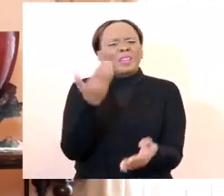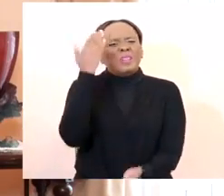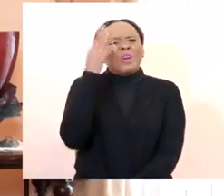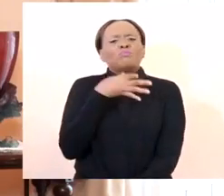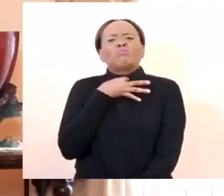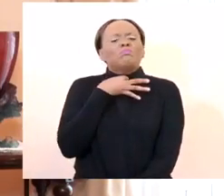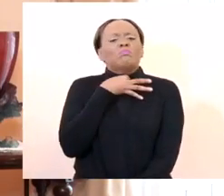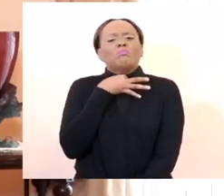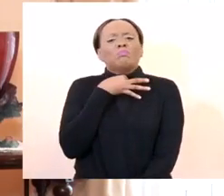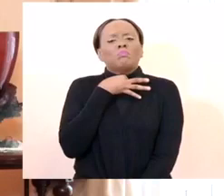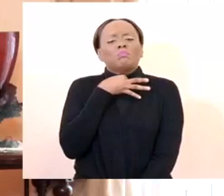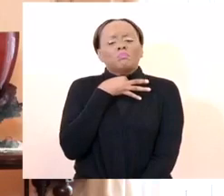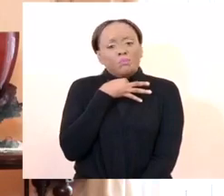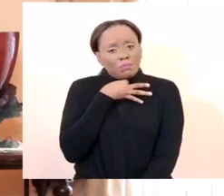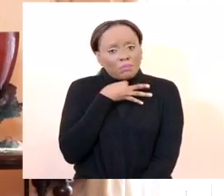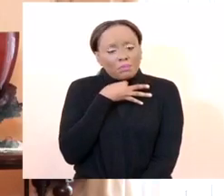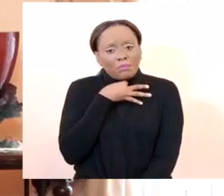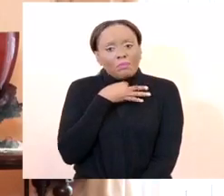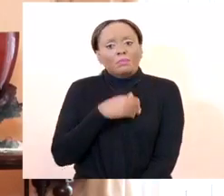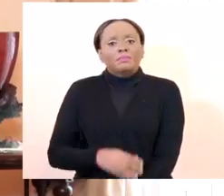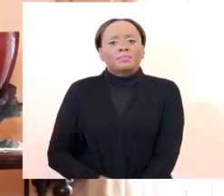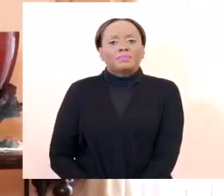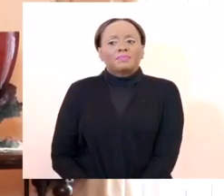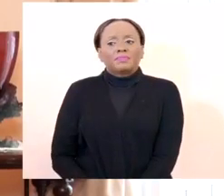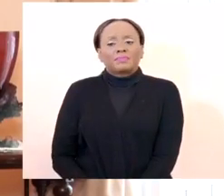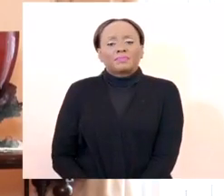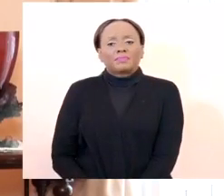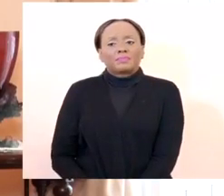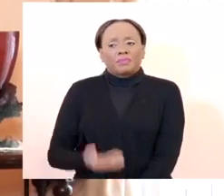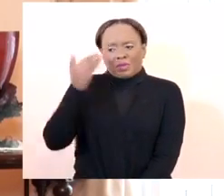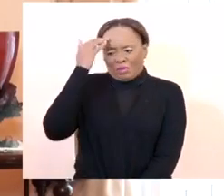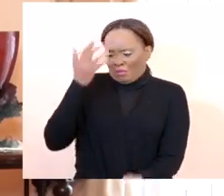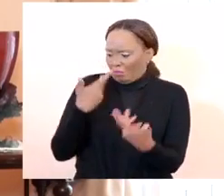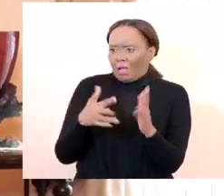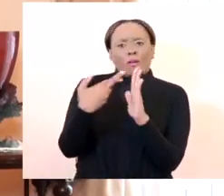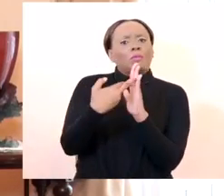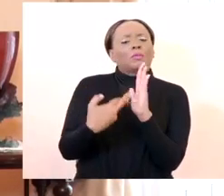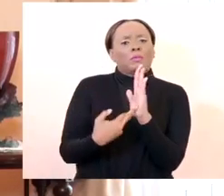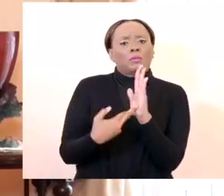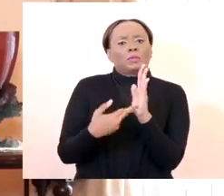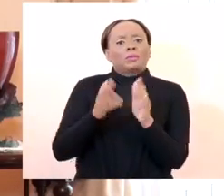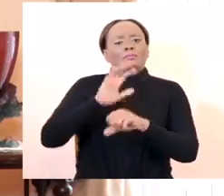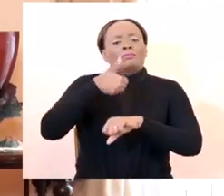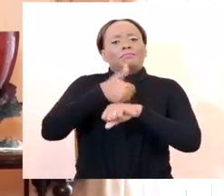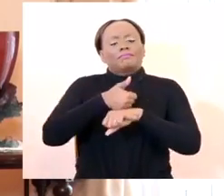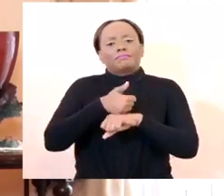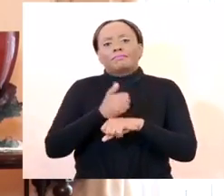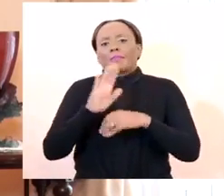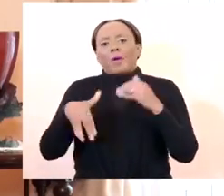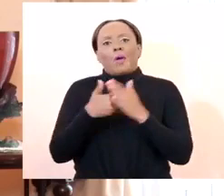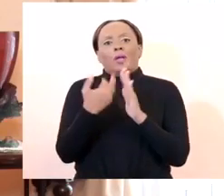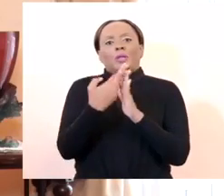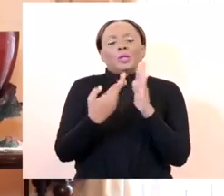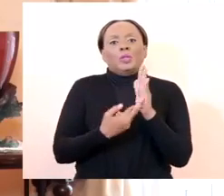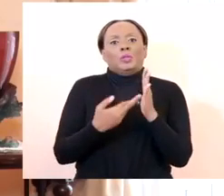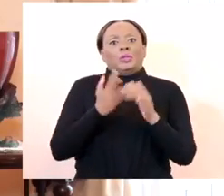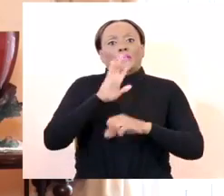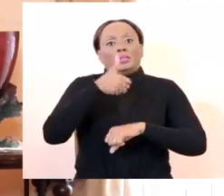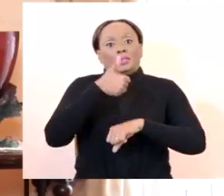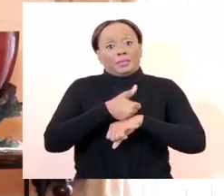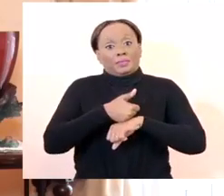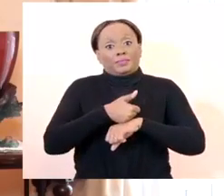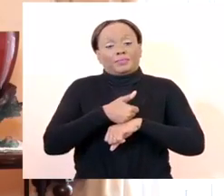about. Let me begin by saying that the protocols that we are putting in place, the directive that we're putting in place,